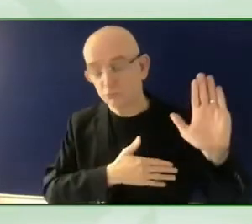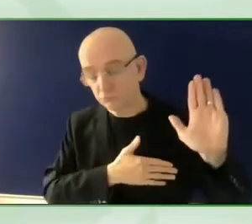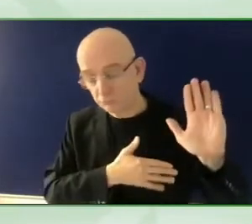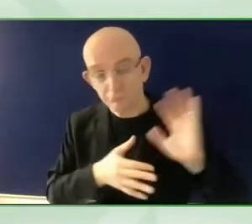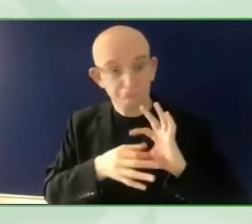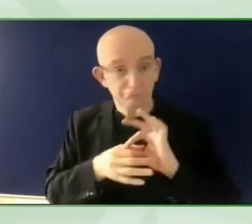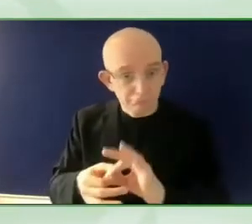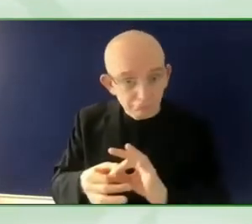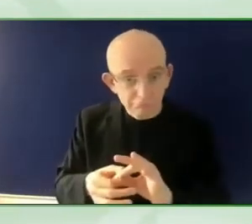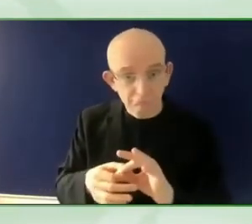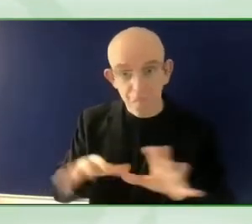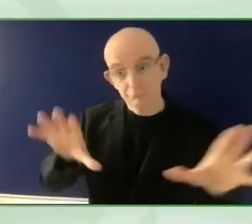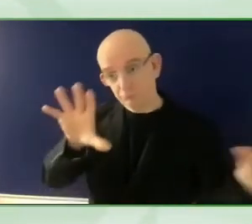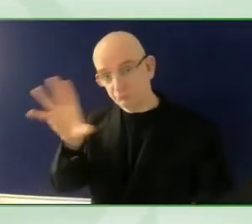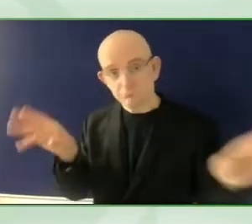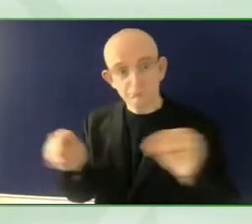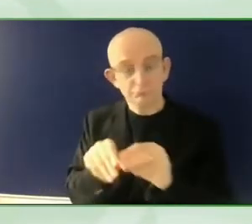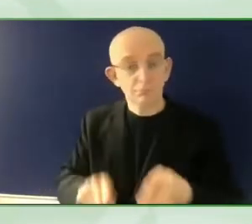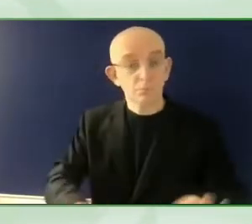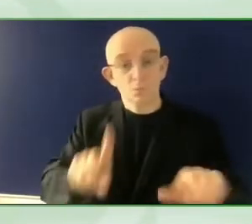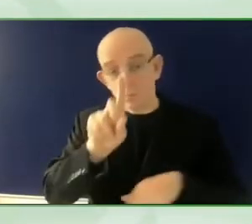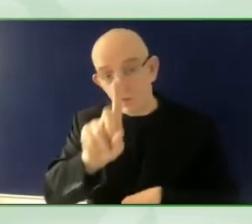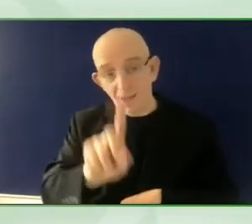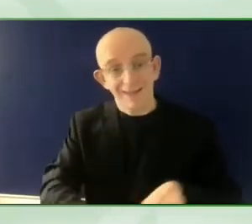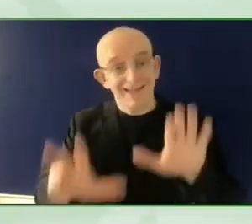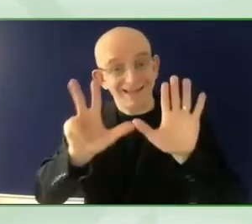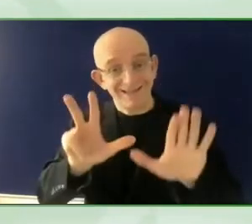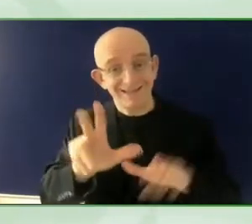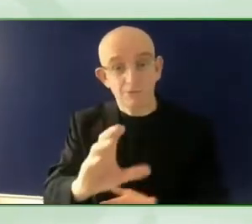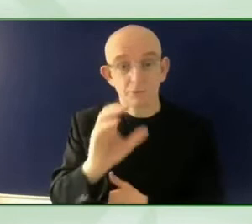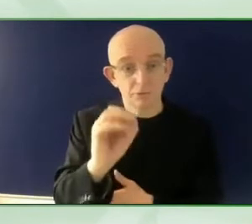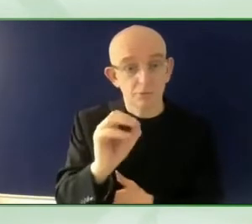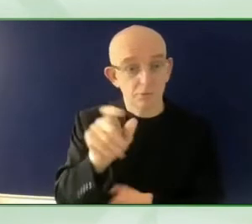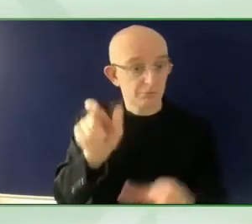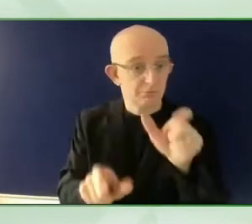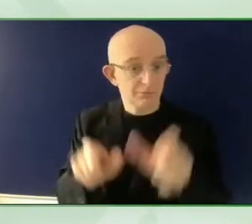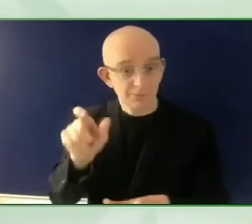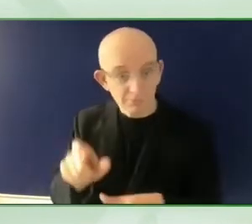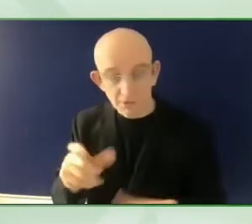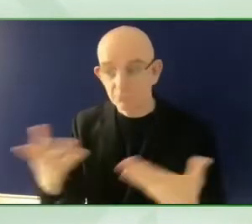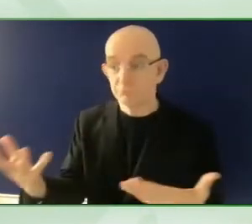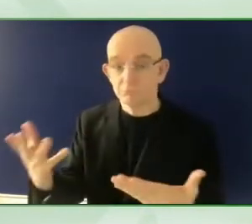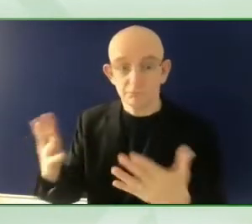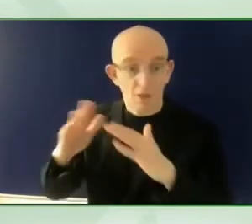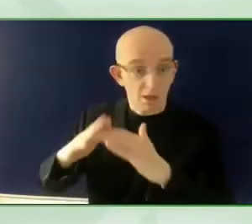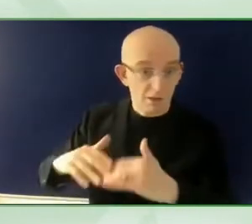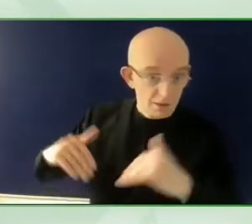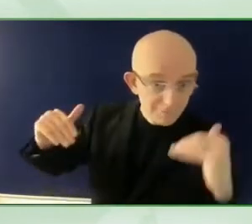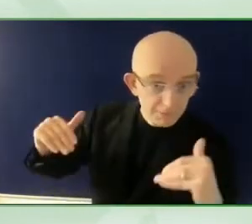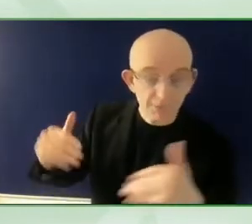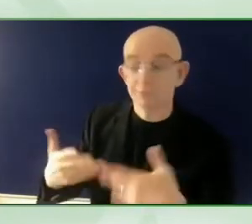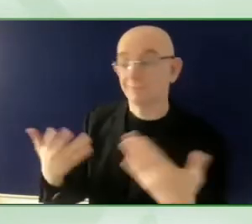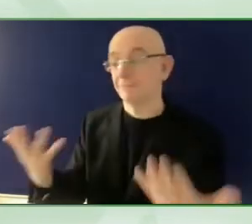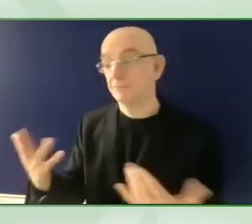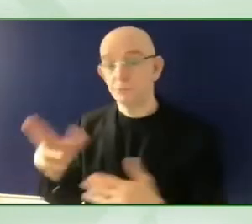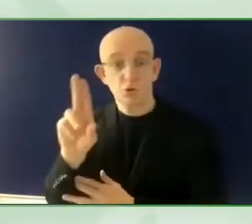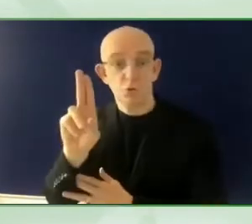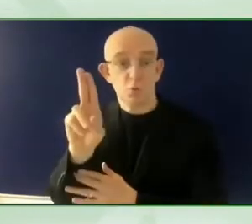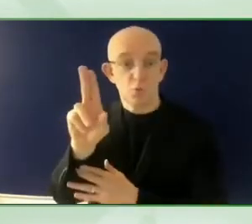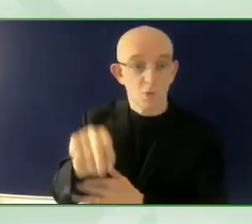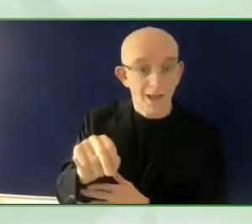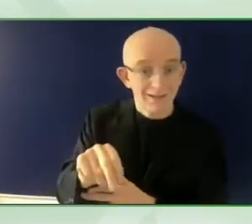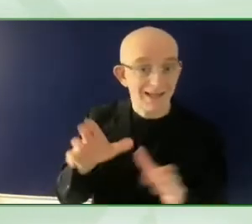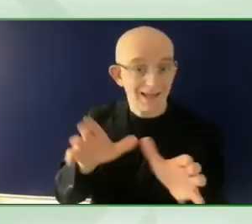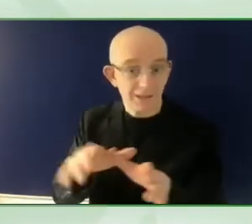the last but not least component, which I believe is important, is that we not